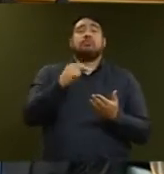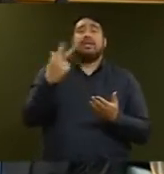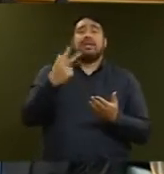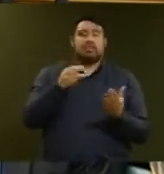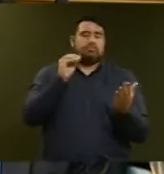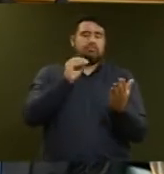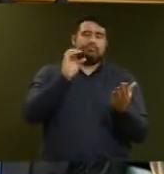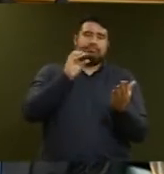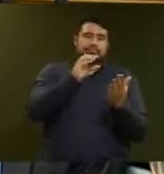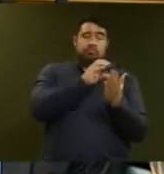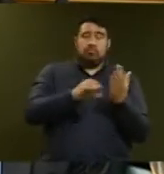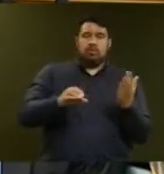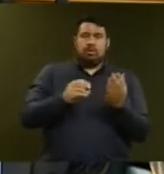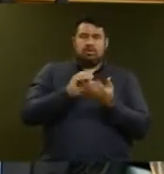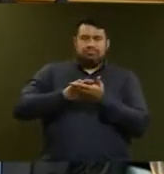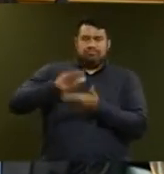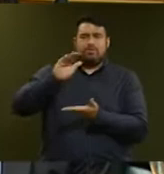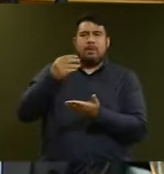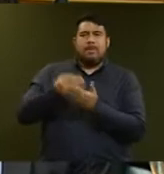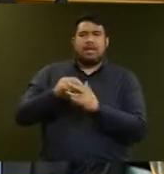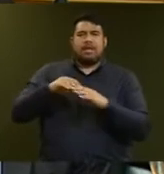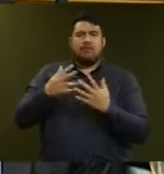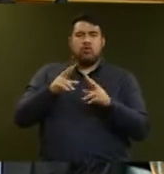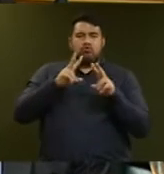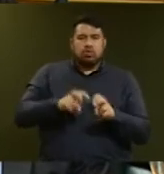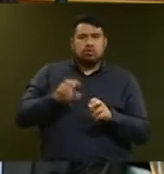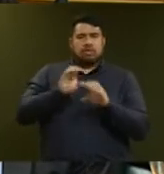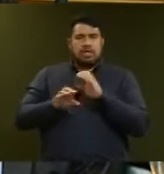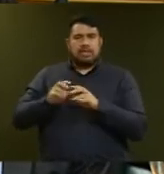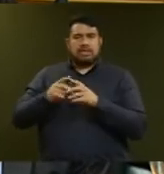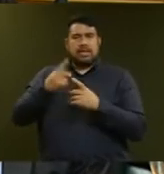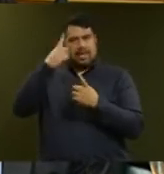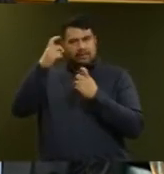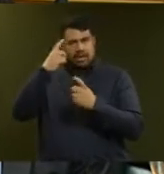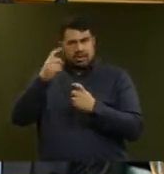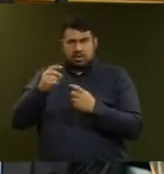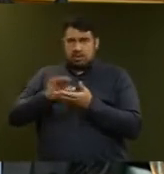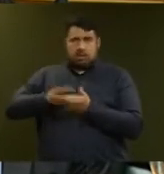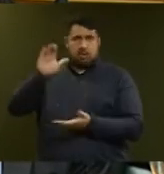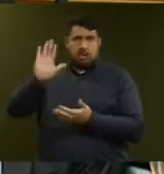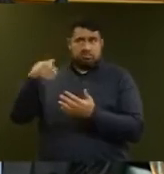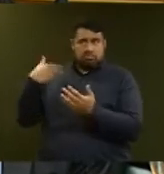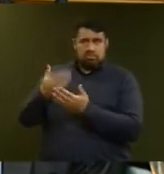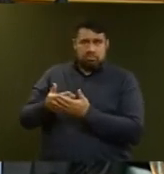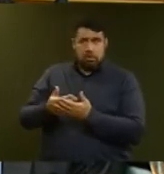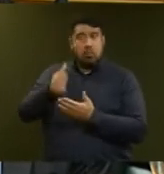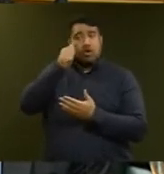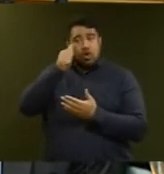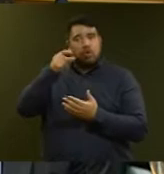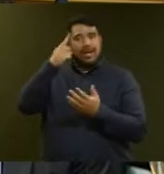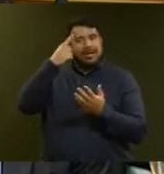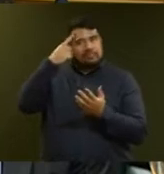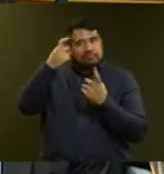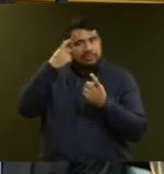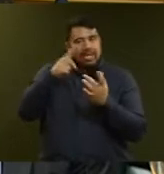appropriation for research, science and innovation. This Government understands that innovation is the driving force behind economic